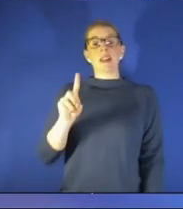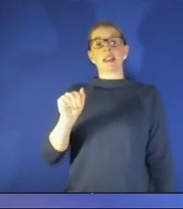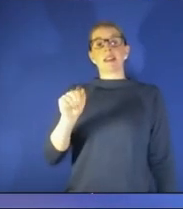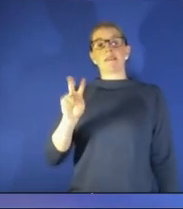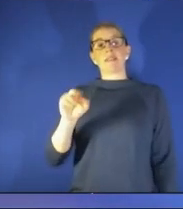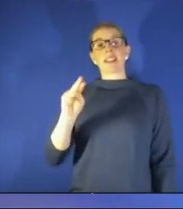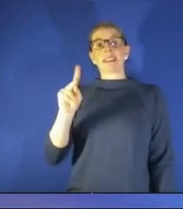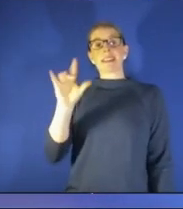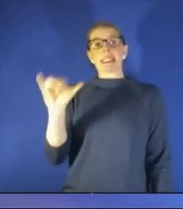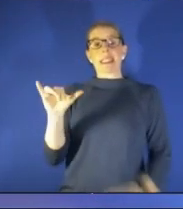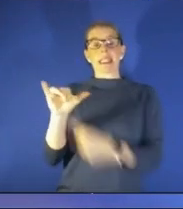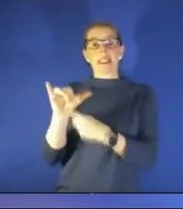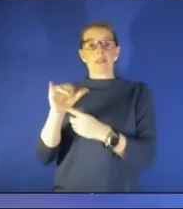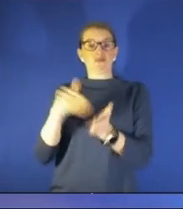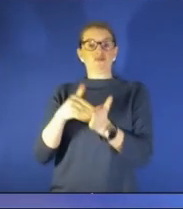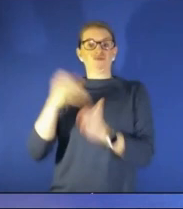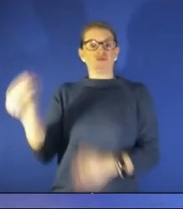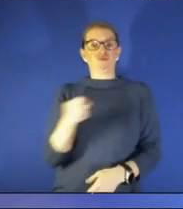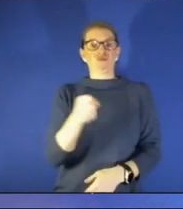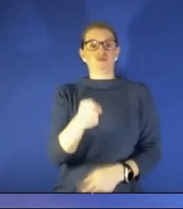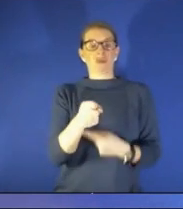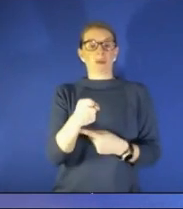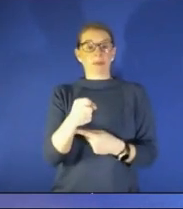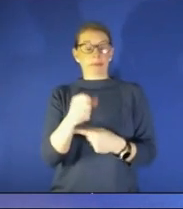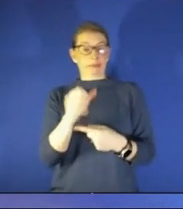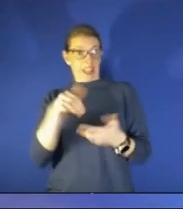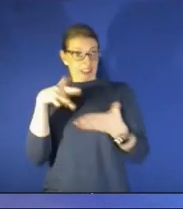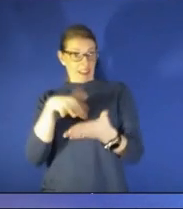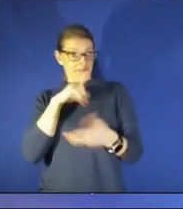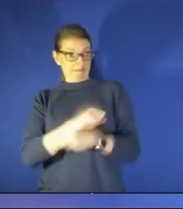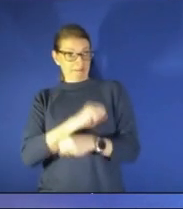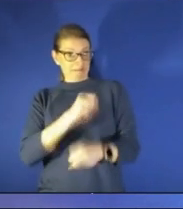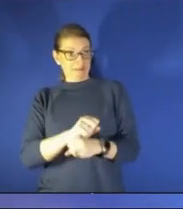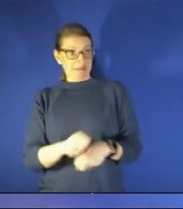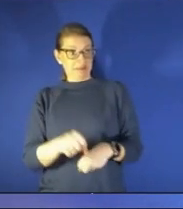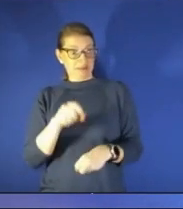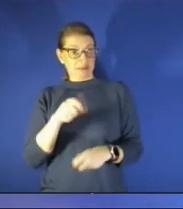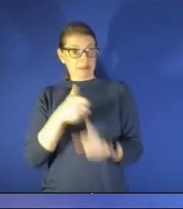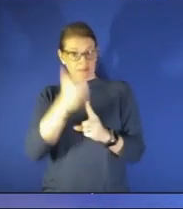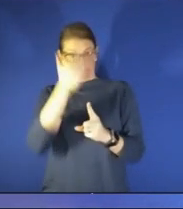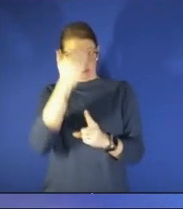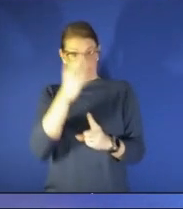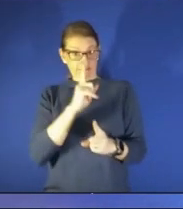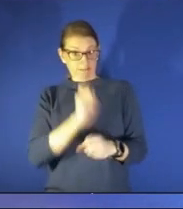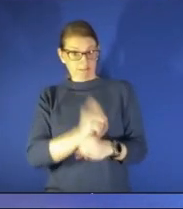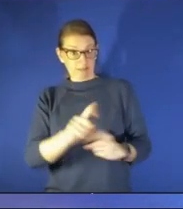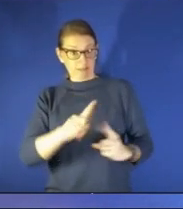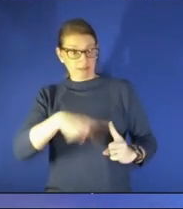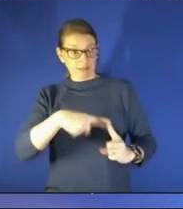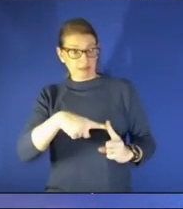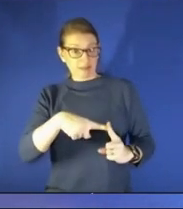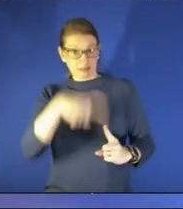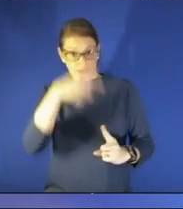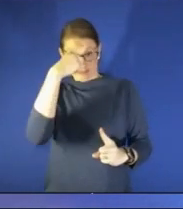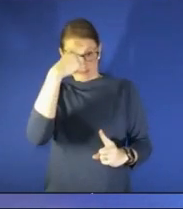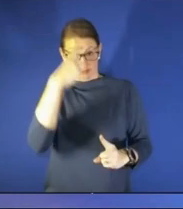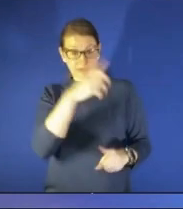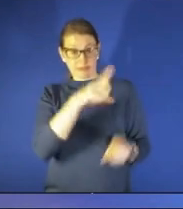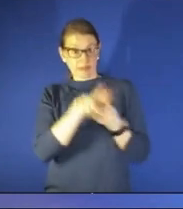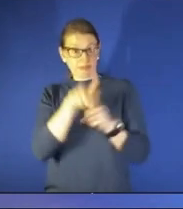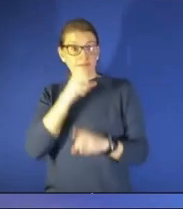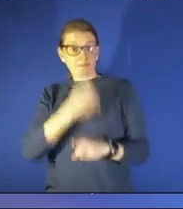bit about that does that study hold true hold up to what you know to be true about brain and aging of the brain doctor